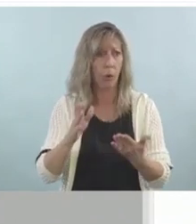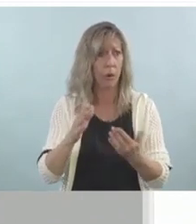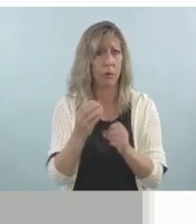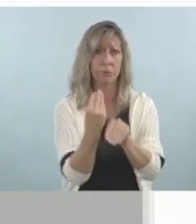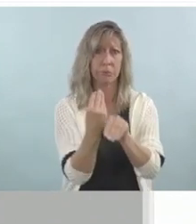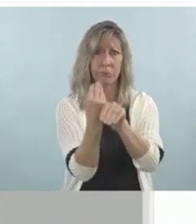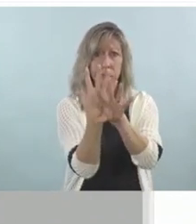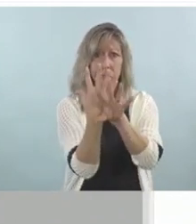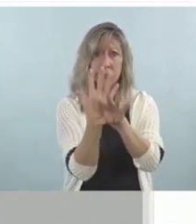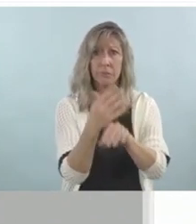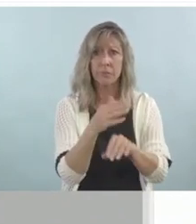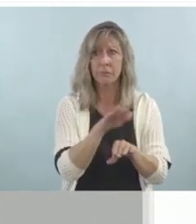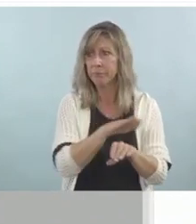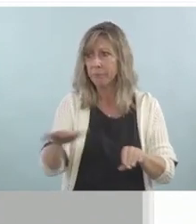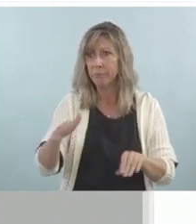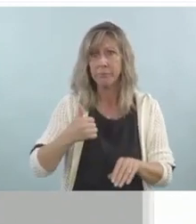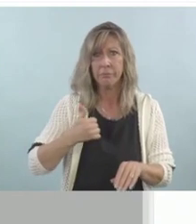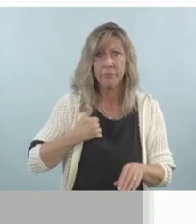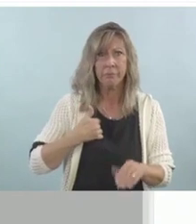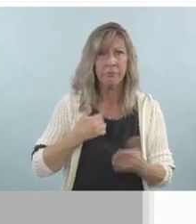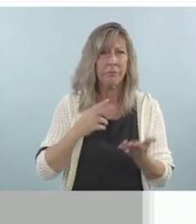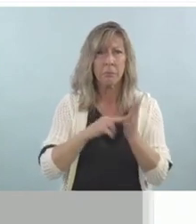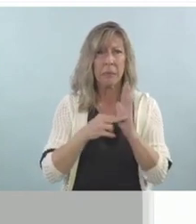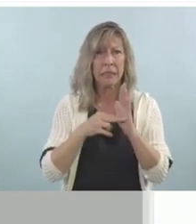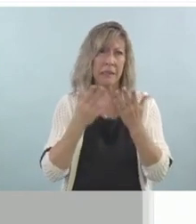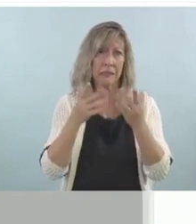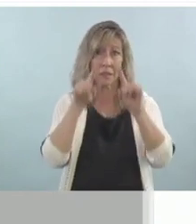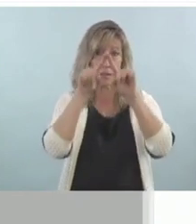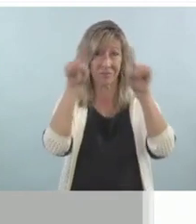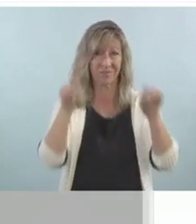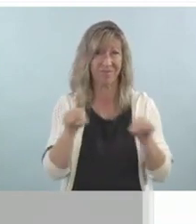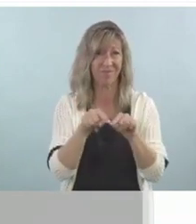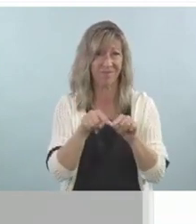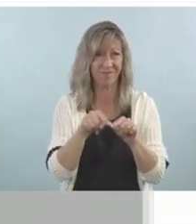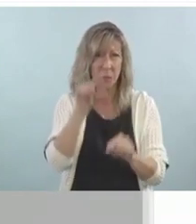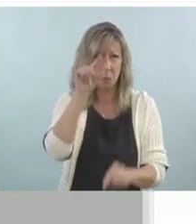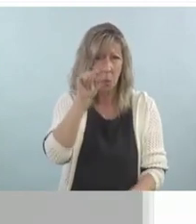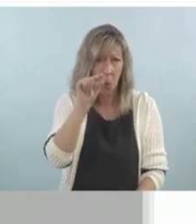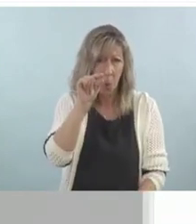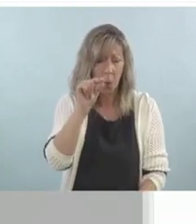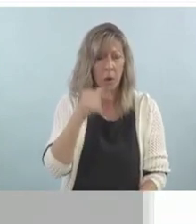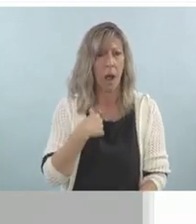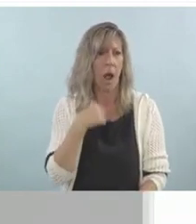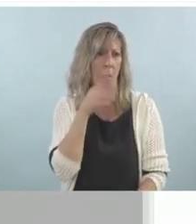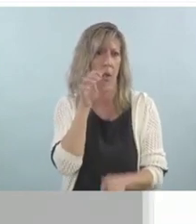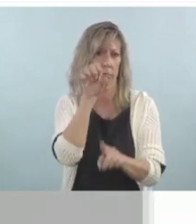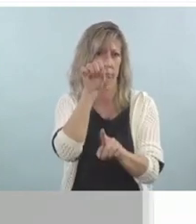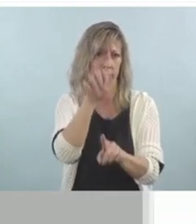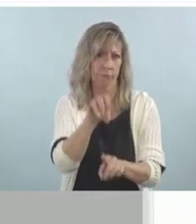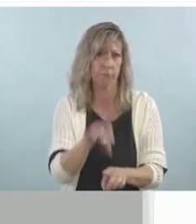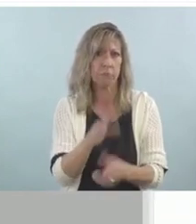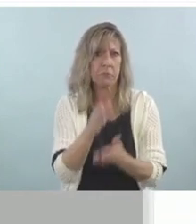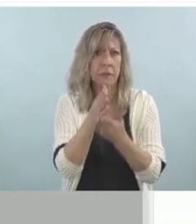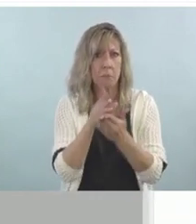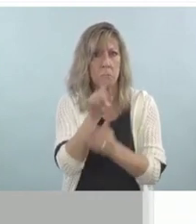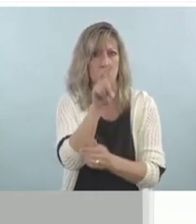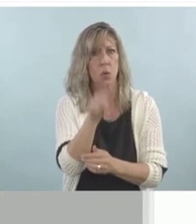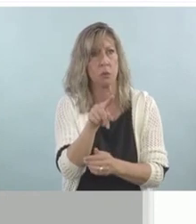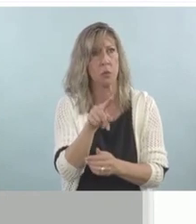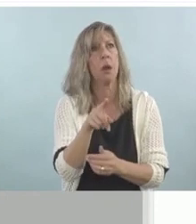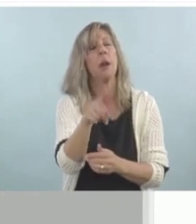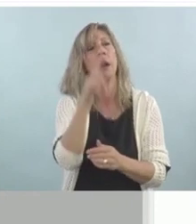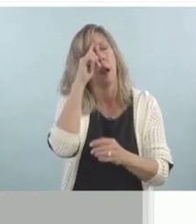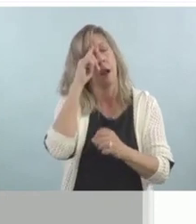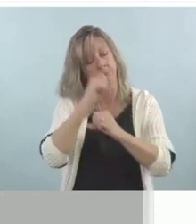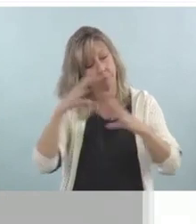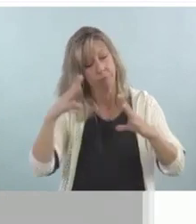I'm not sure what kind of view you're getting of the screen, but I'll try to read a couple of them to you just so you get a sense in case you can't see